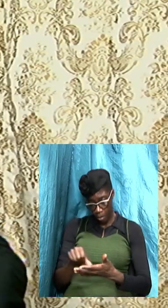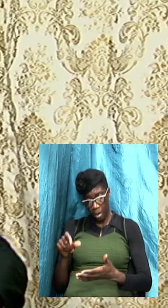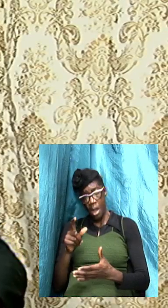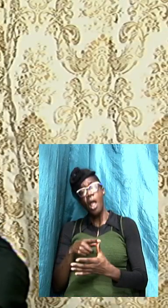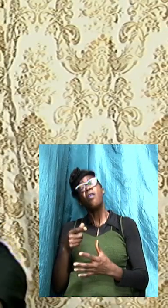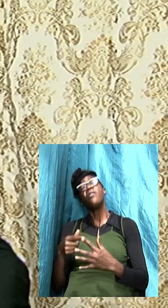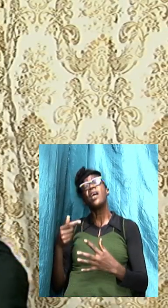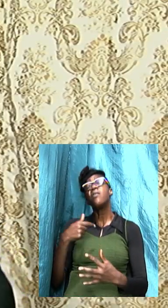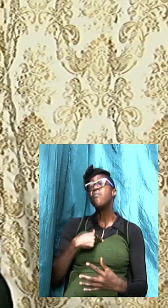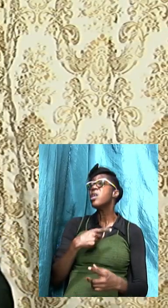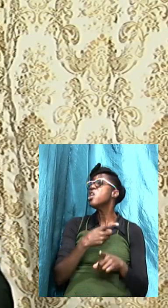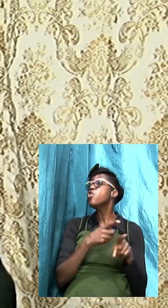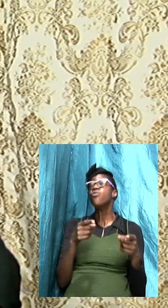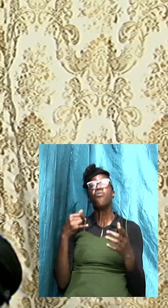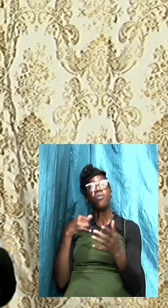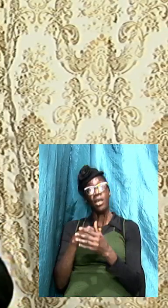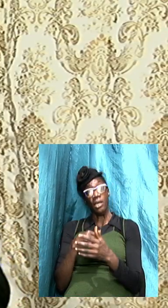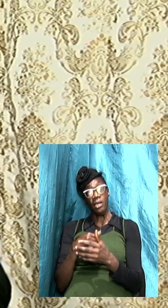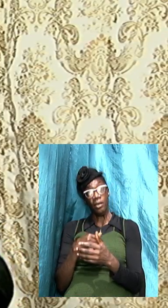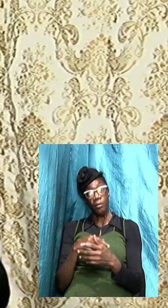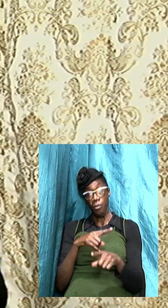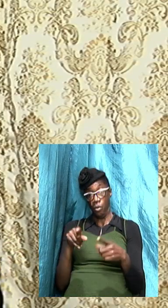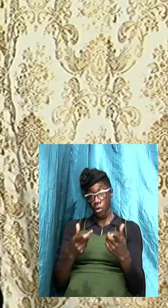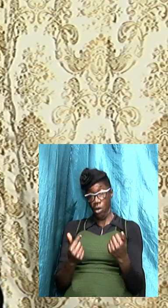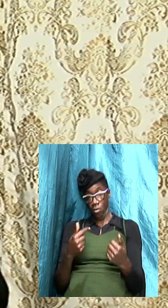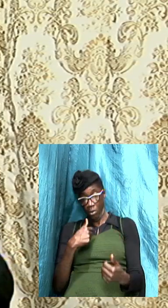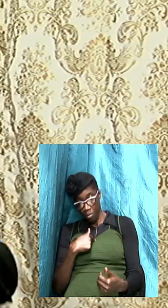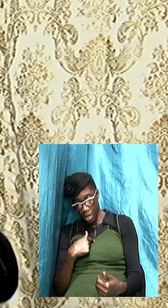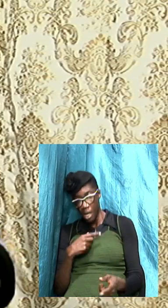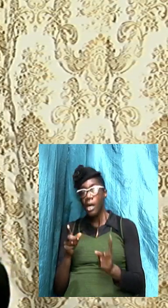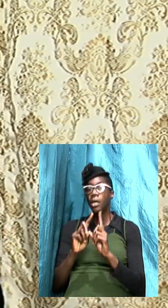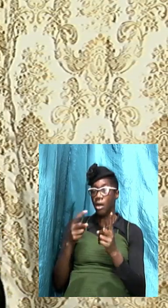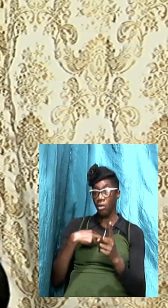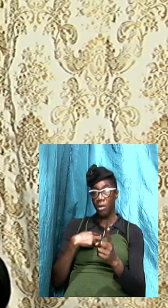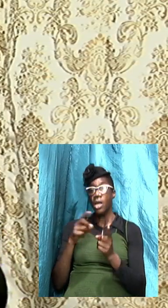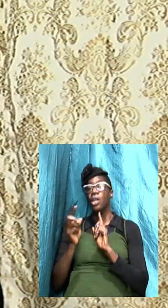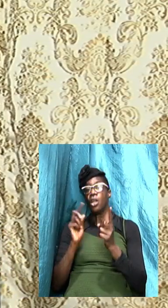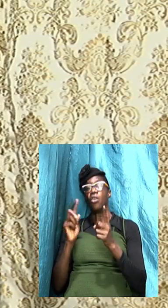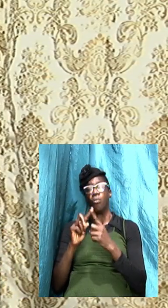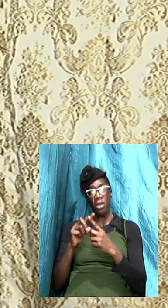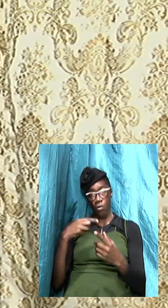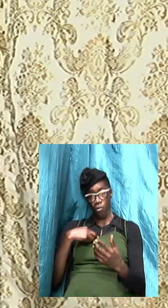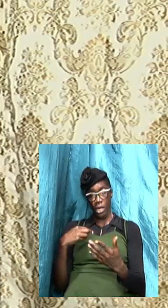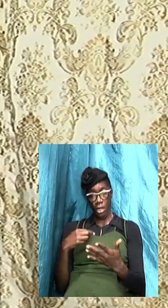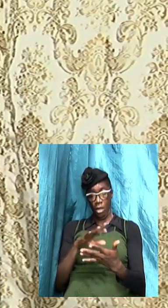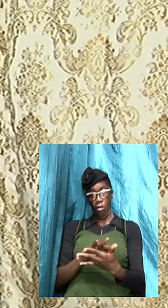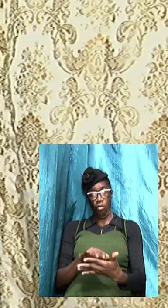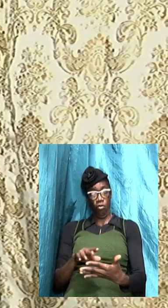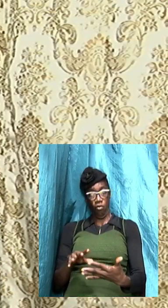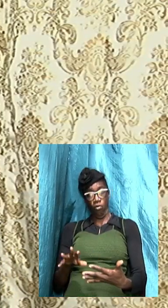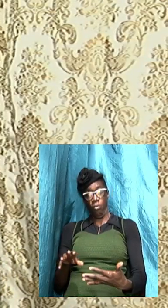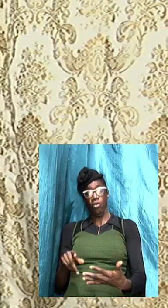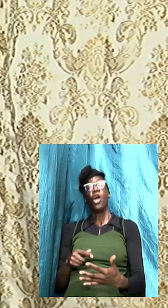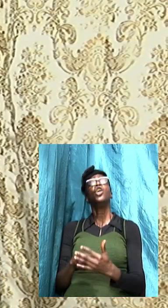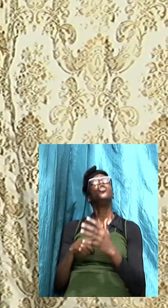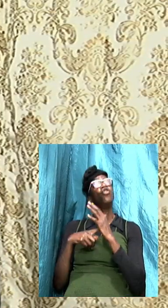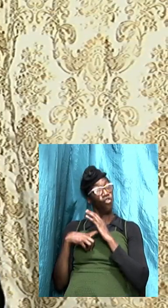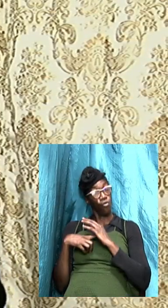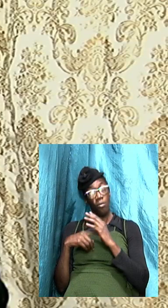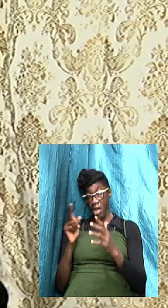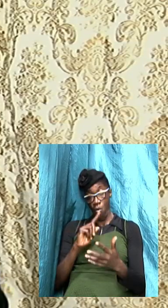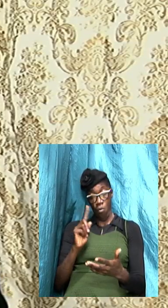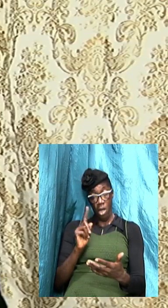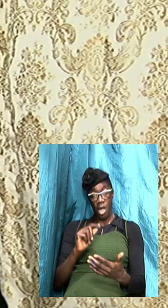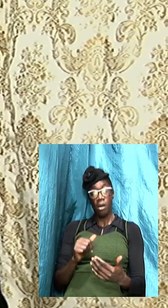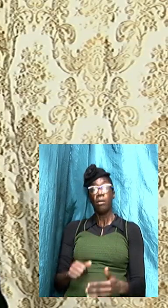I will do it when you come to me and talk to me you have to talk to me with scripture and show me where it is